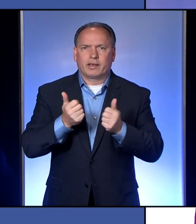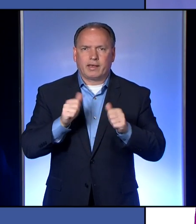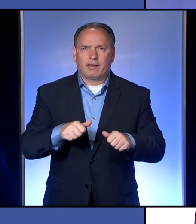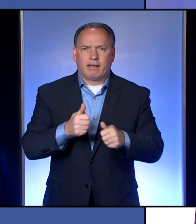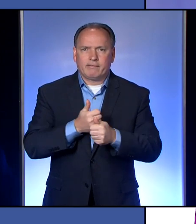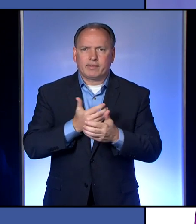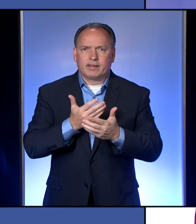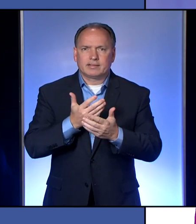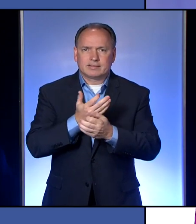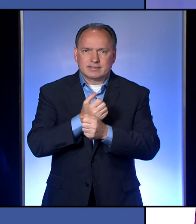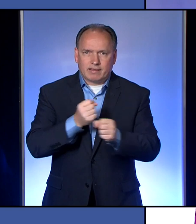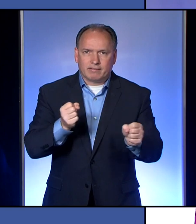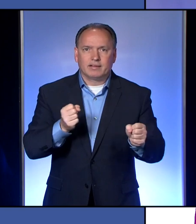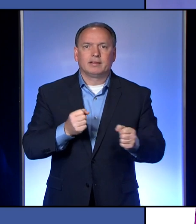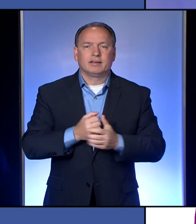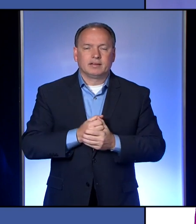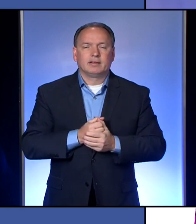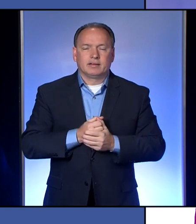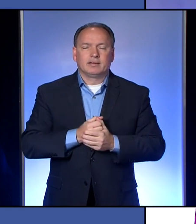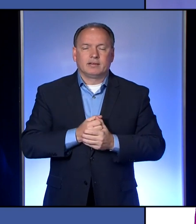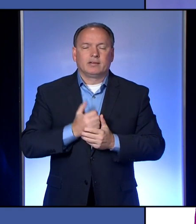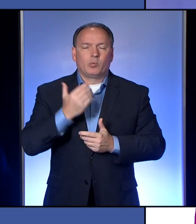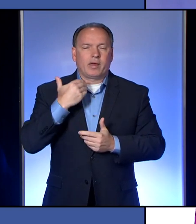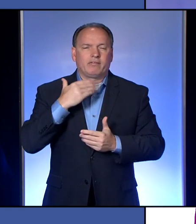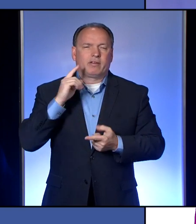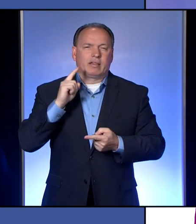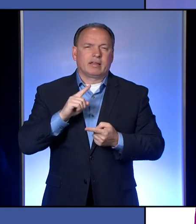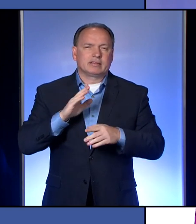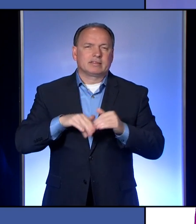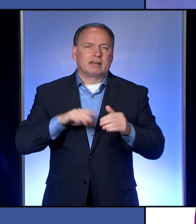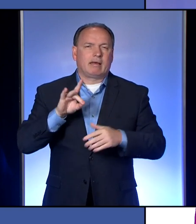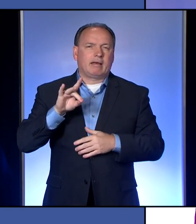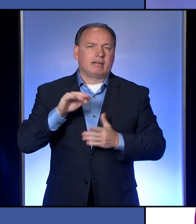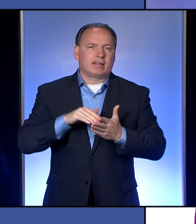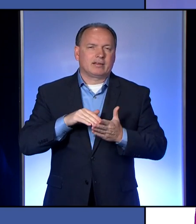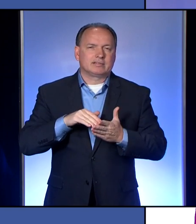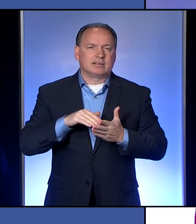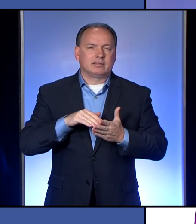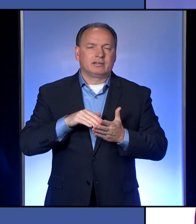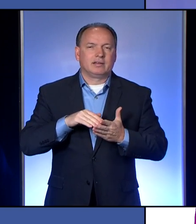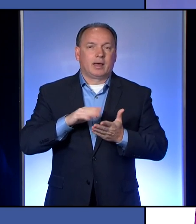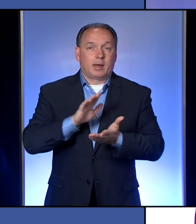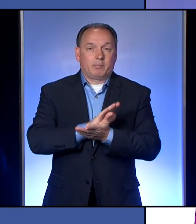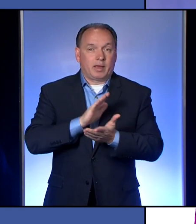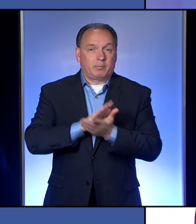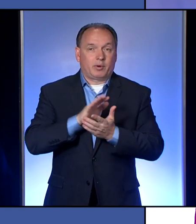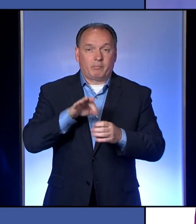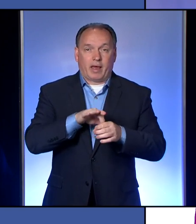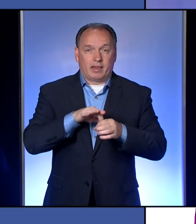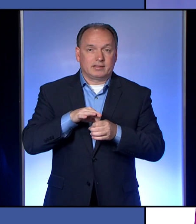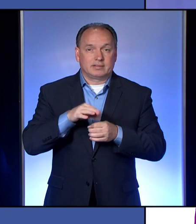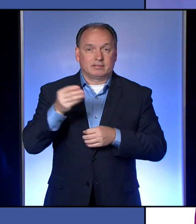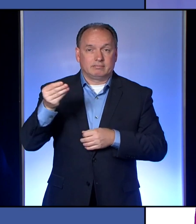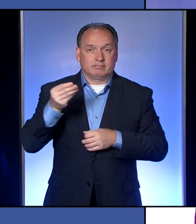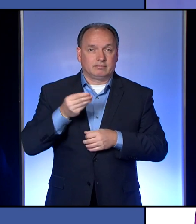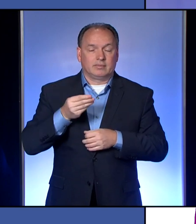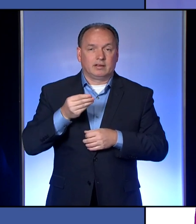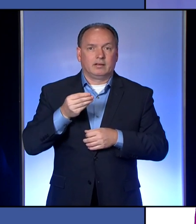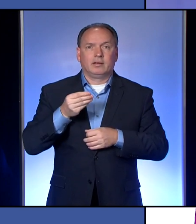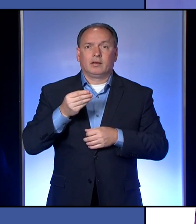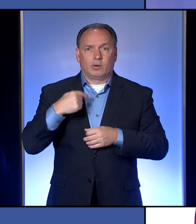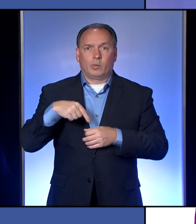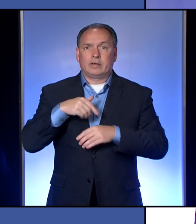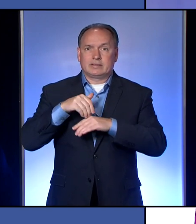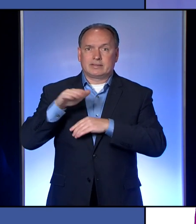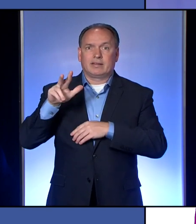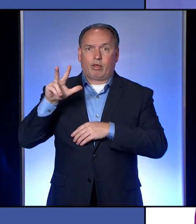safely. I know we have a little less than 8,000 of the ballots back in of the approximately 30,000